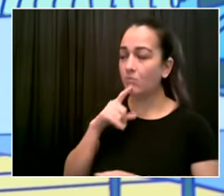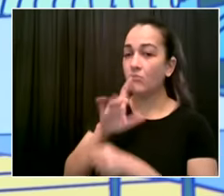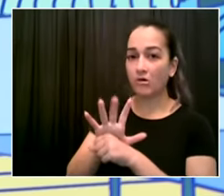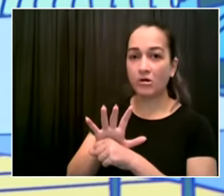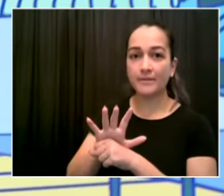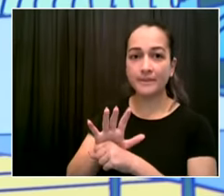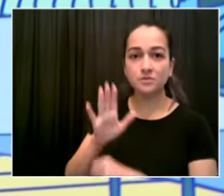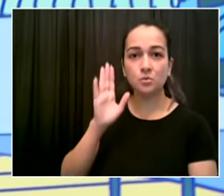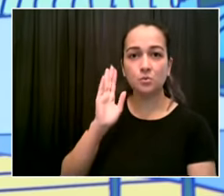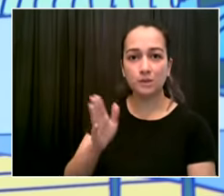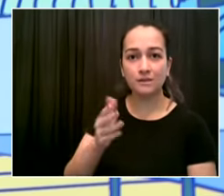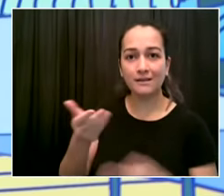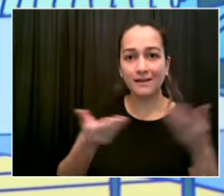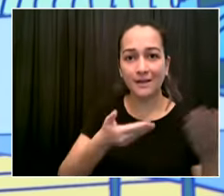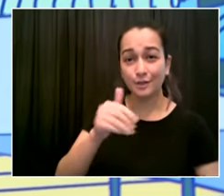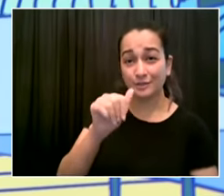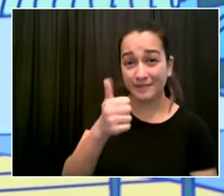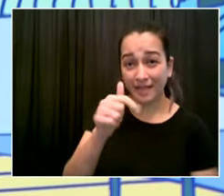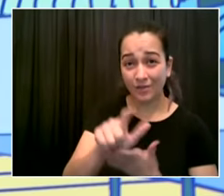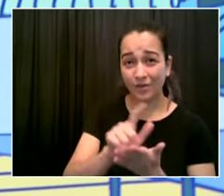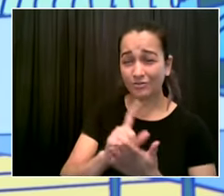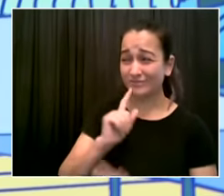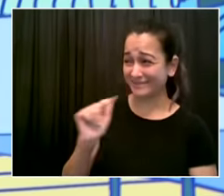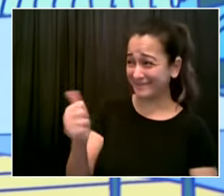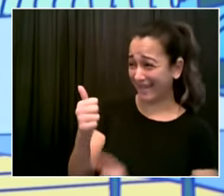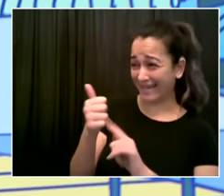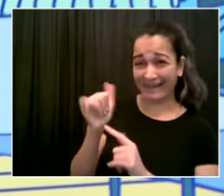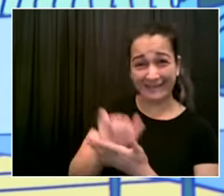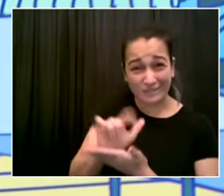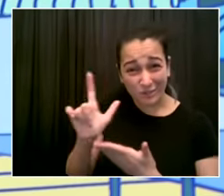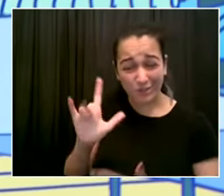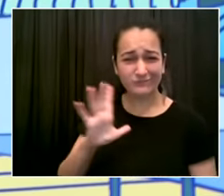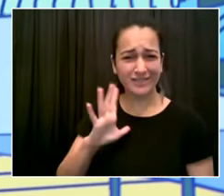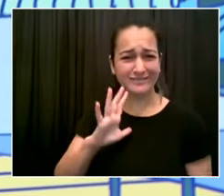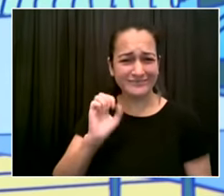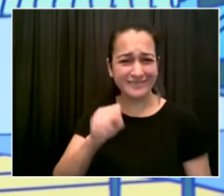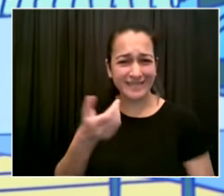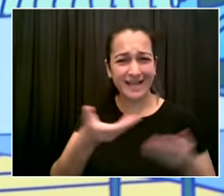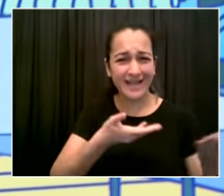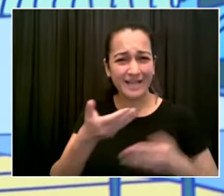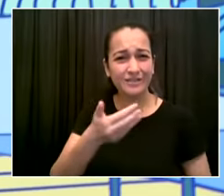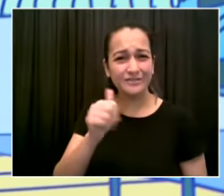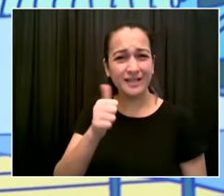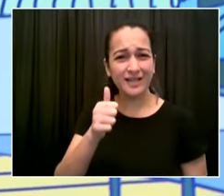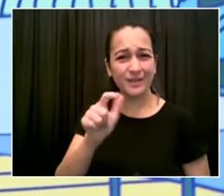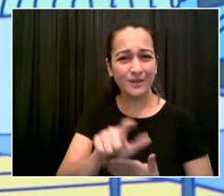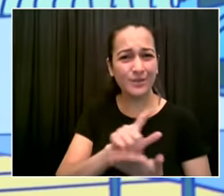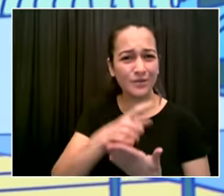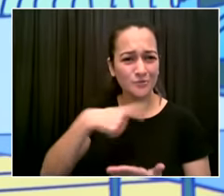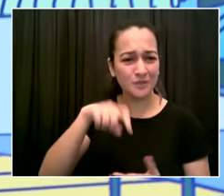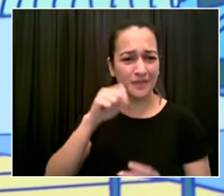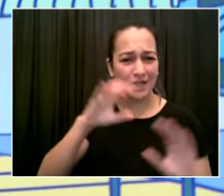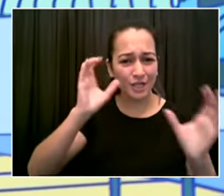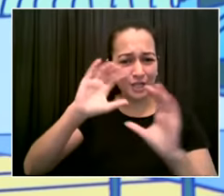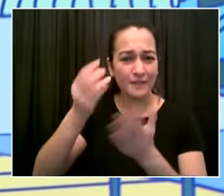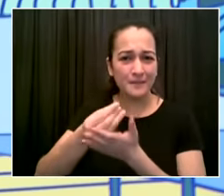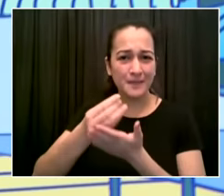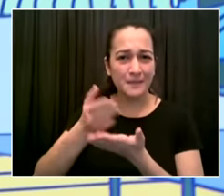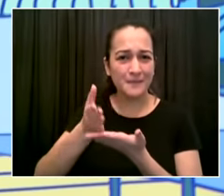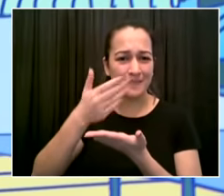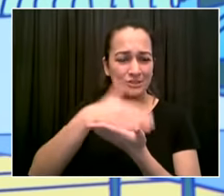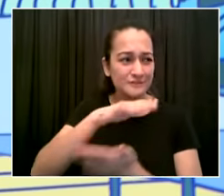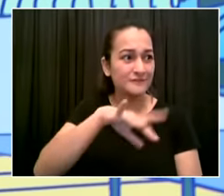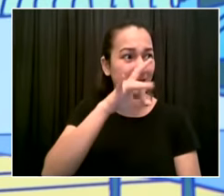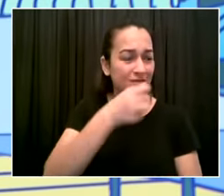attorneys that that the a line in the budget per se doesn't bother me one way or another we need those attorneys hired immediately